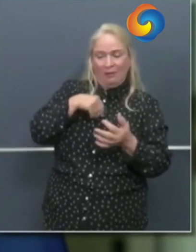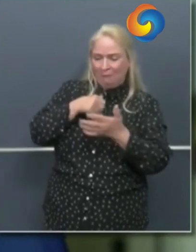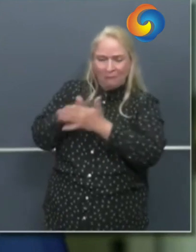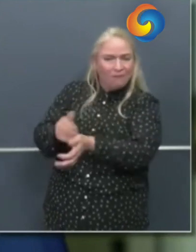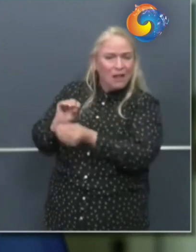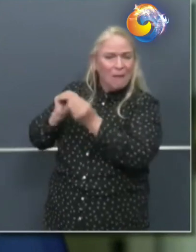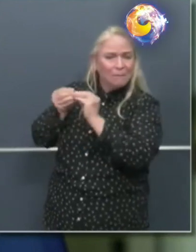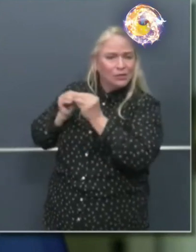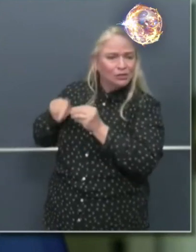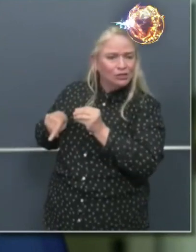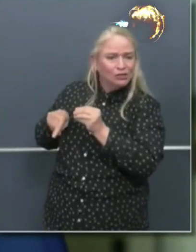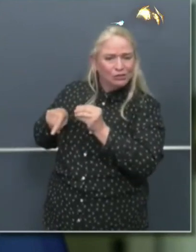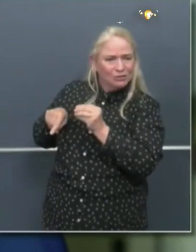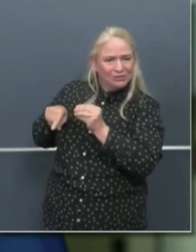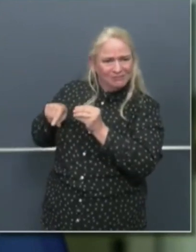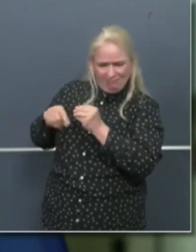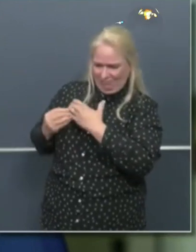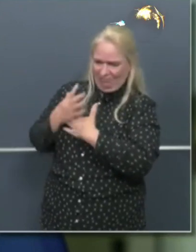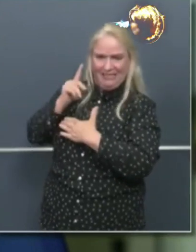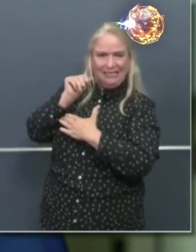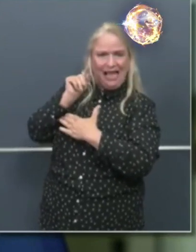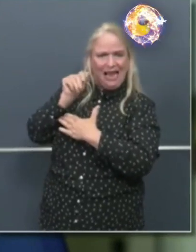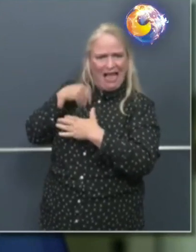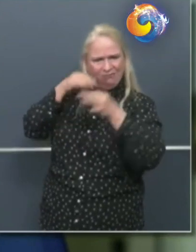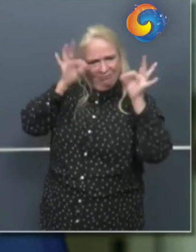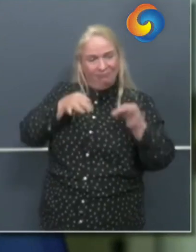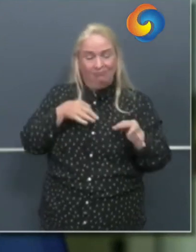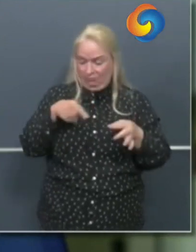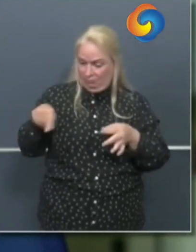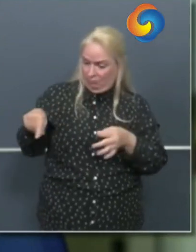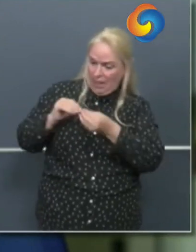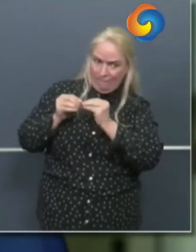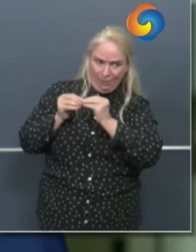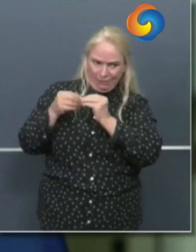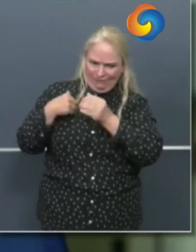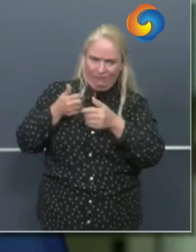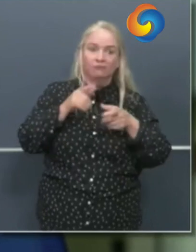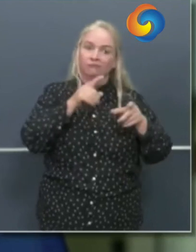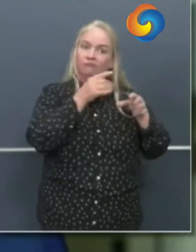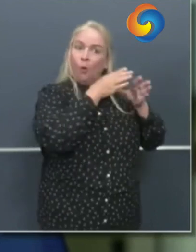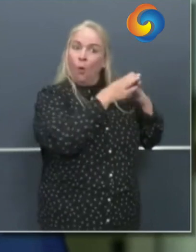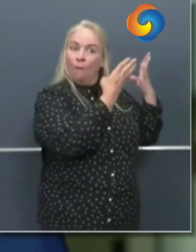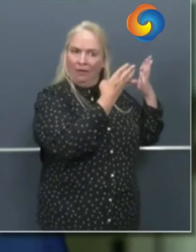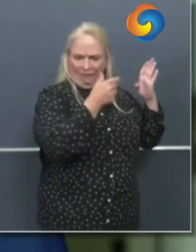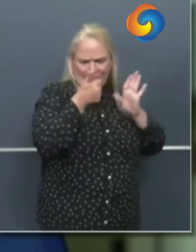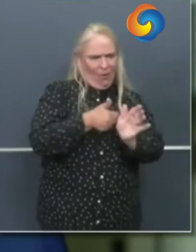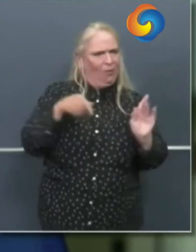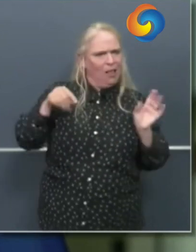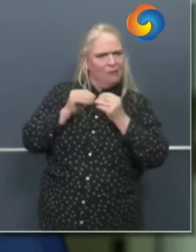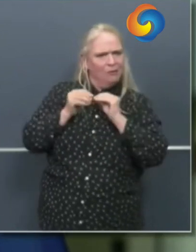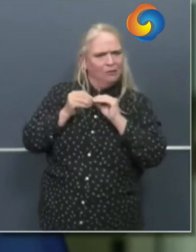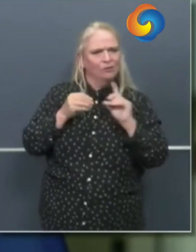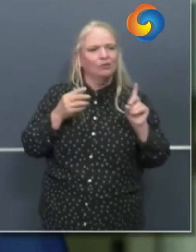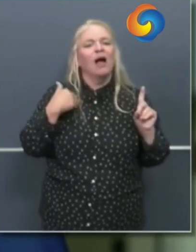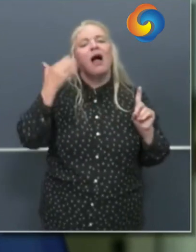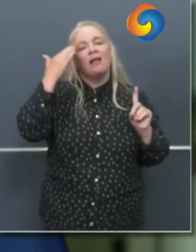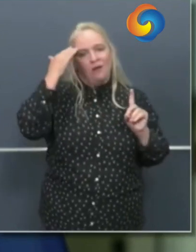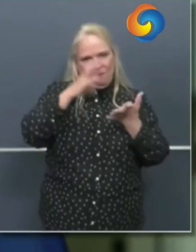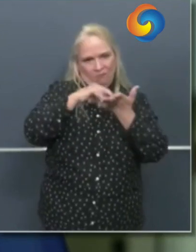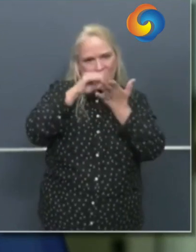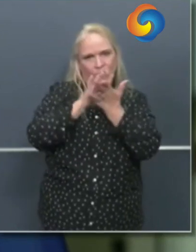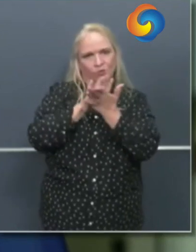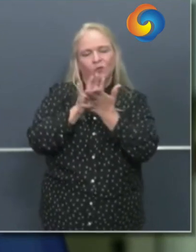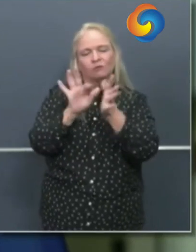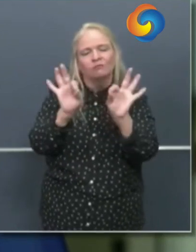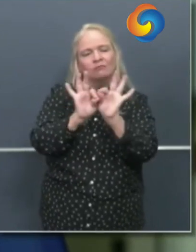foundationally we need to require learning and that has to occur and so